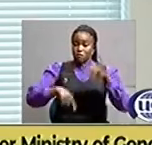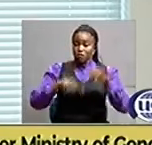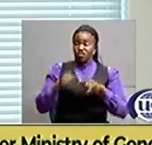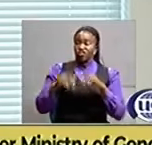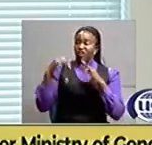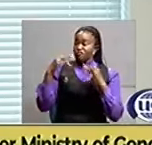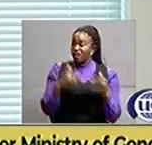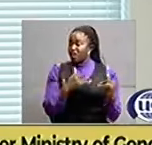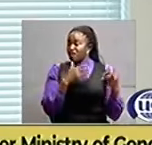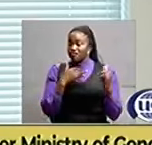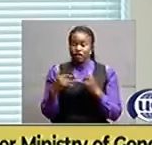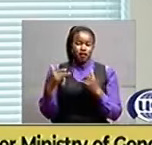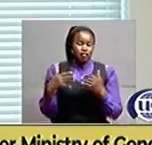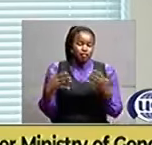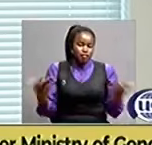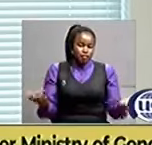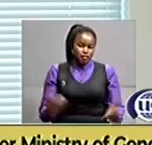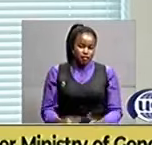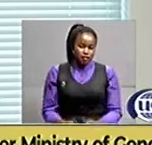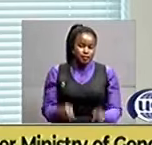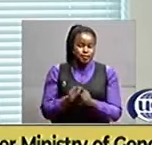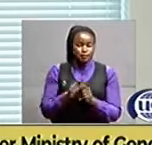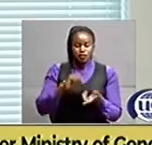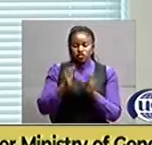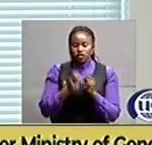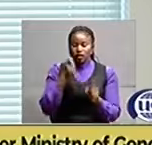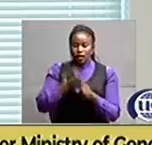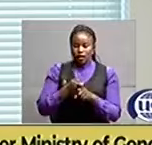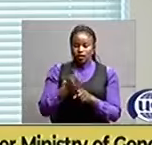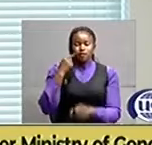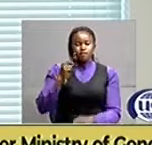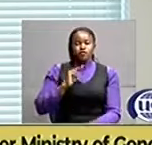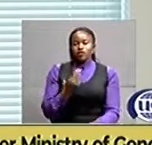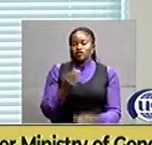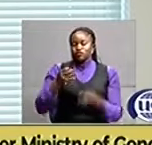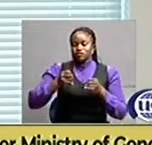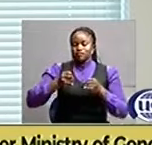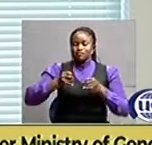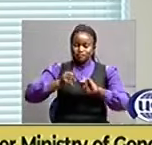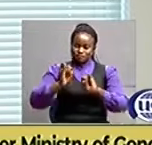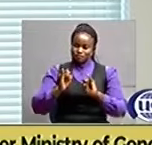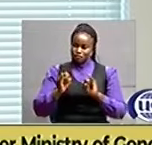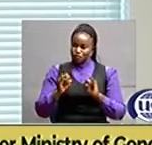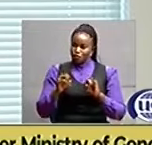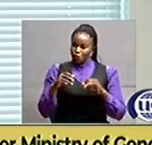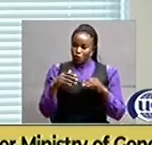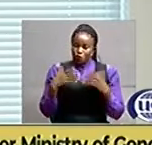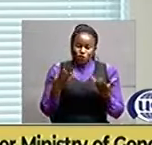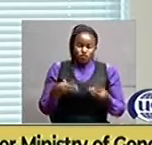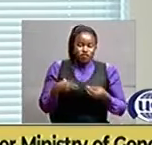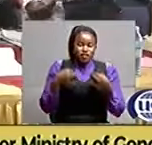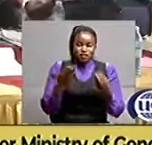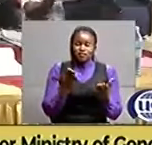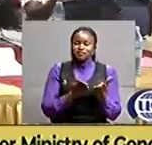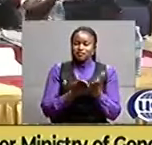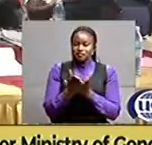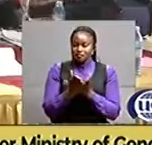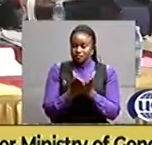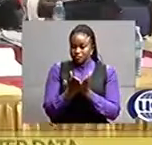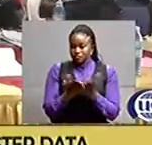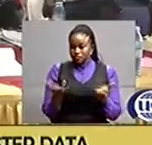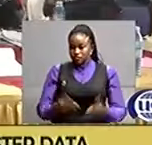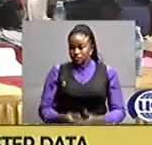also it becomes difficult for us to implement or deliver services. Whereas